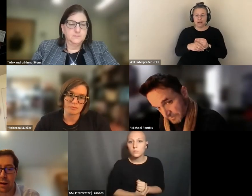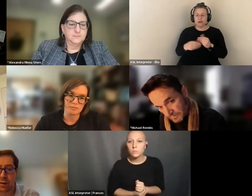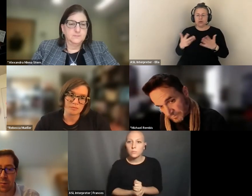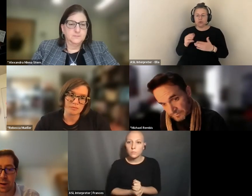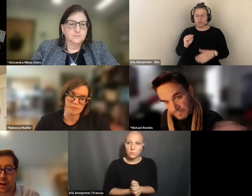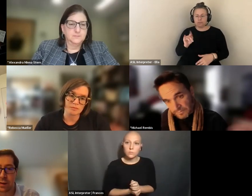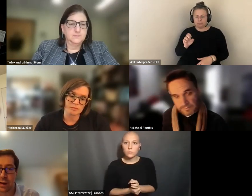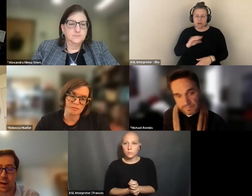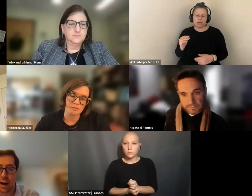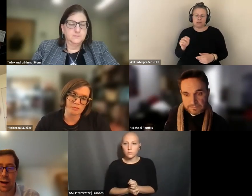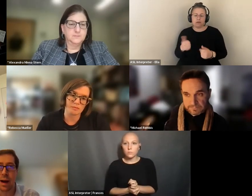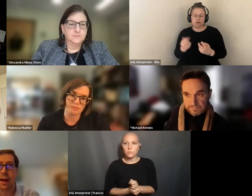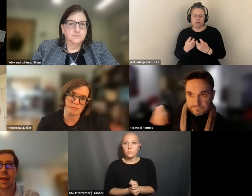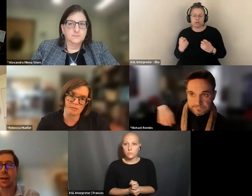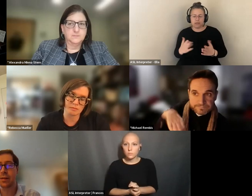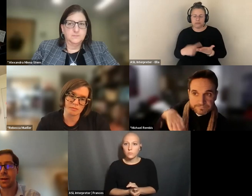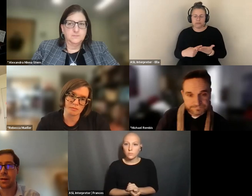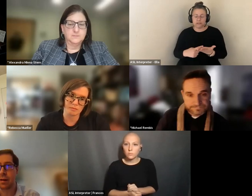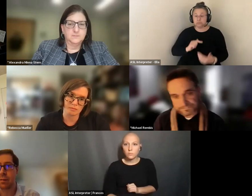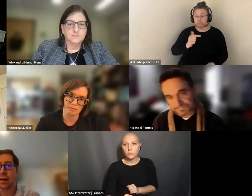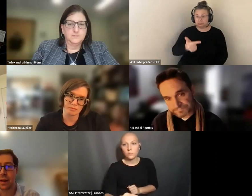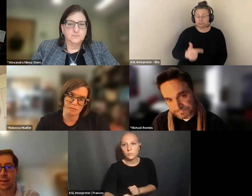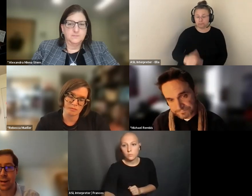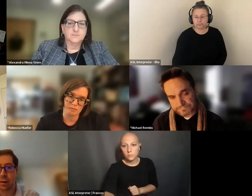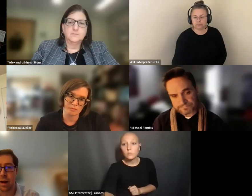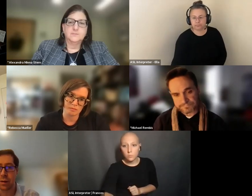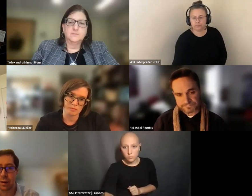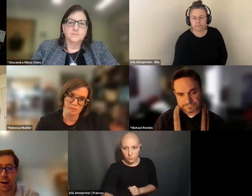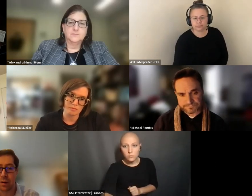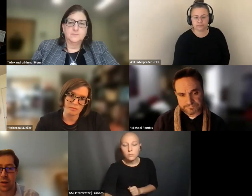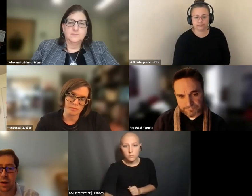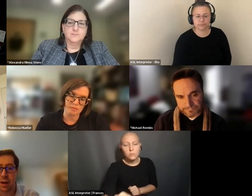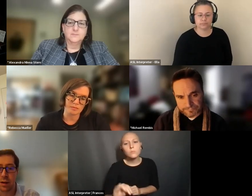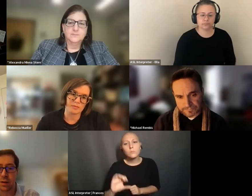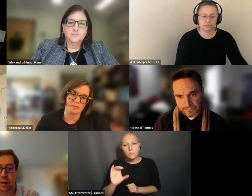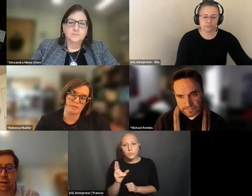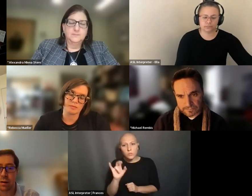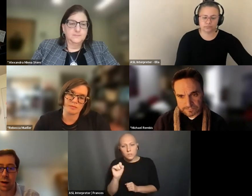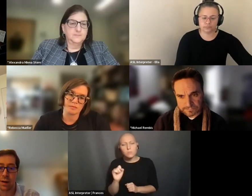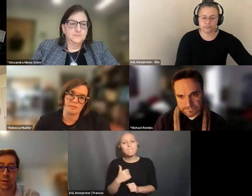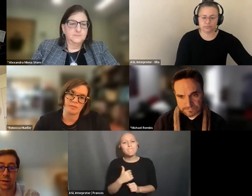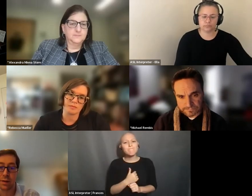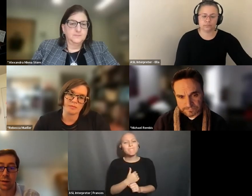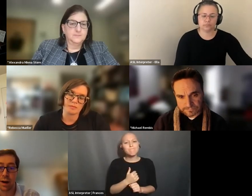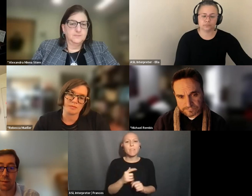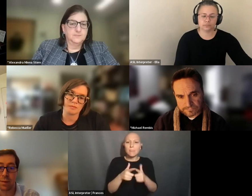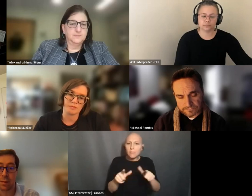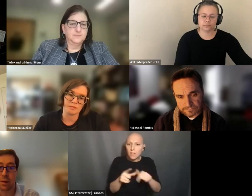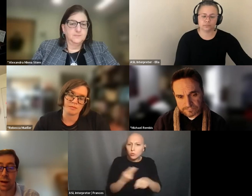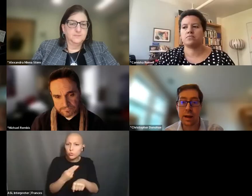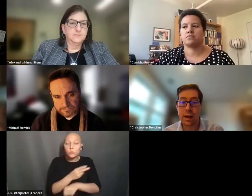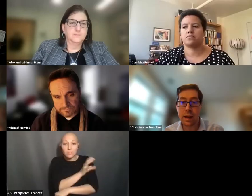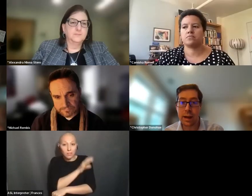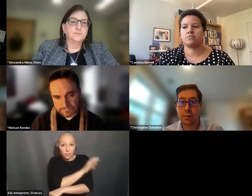THE OTHER PANELISTS HAVE BEEN DISCUSSING IS I THINK THERE'S A REAL SENSE THAT A LOT OF THE LANGUAGE USED IN A CLINICAL CONTEXT TO DESCRIBE